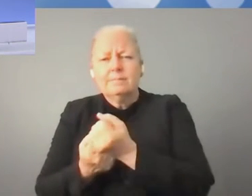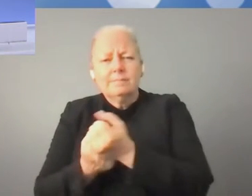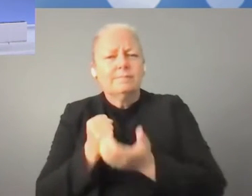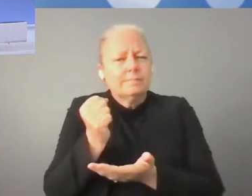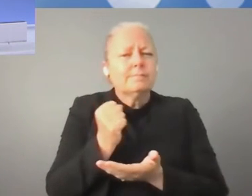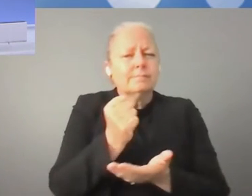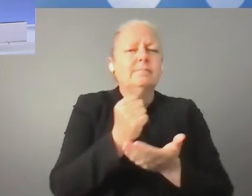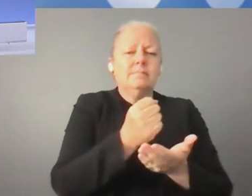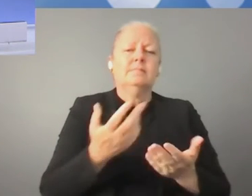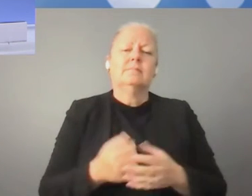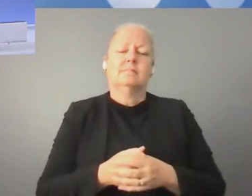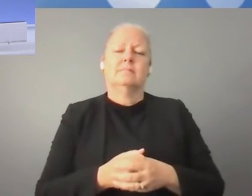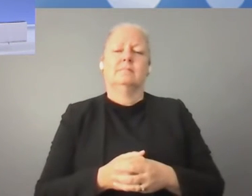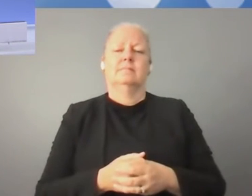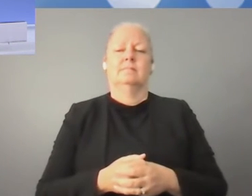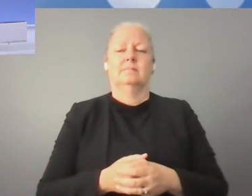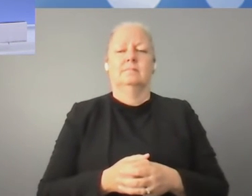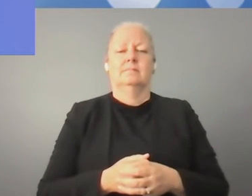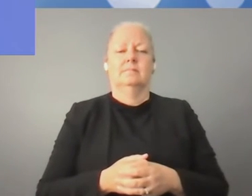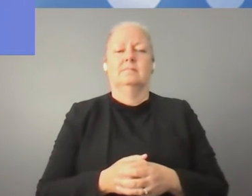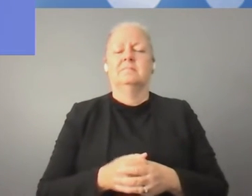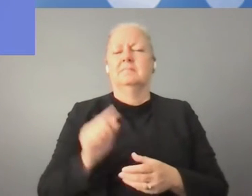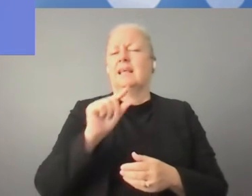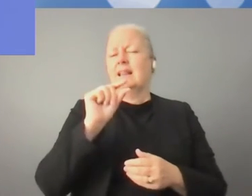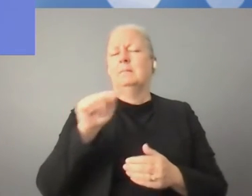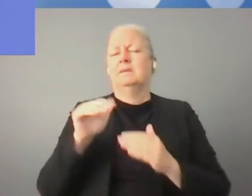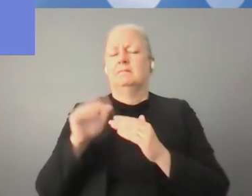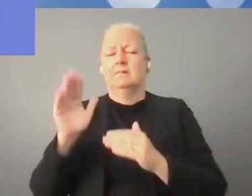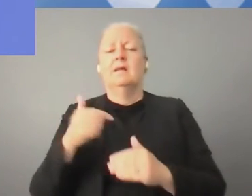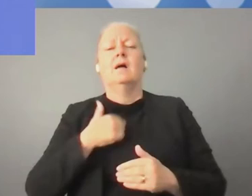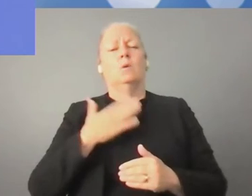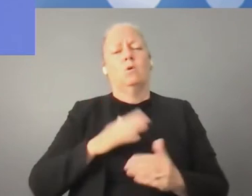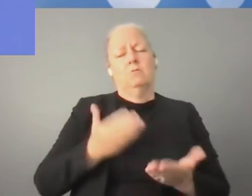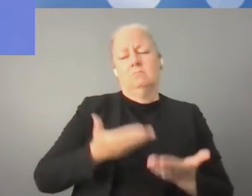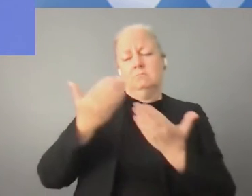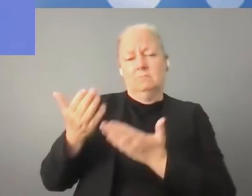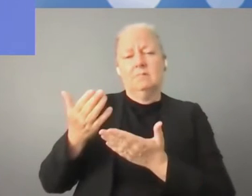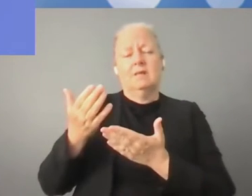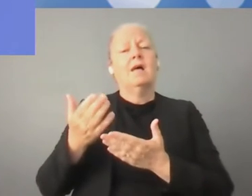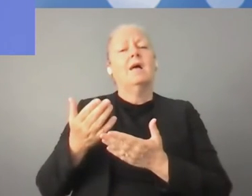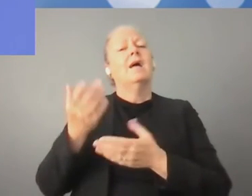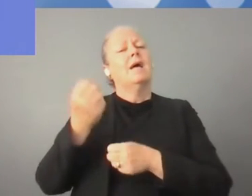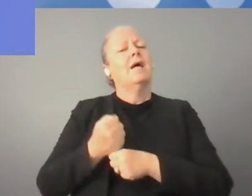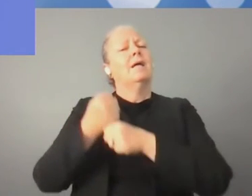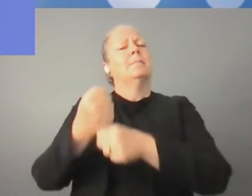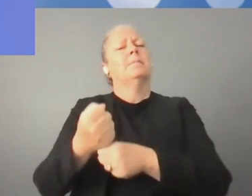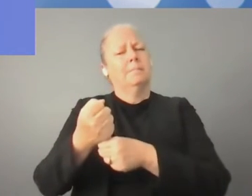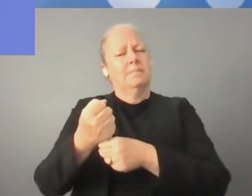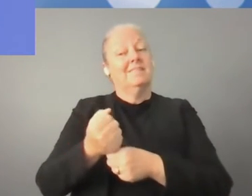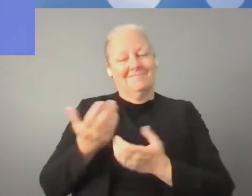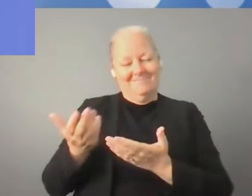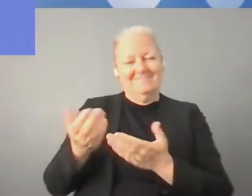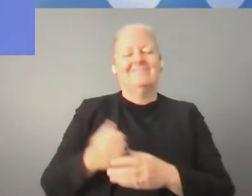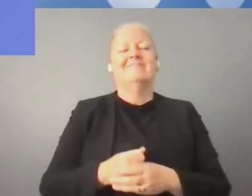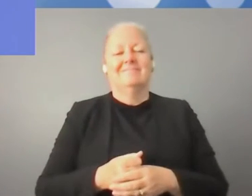how we are calling. Now I would like to turn to Mr. Ambassador, because I've been, yes, we will be having a